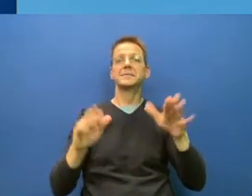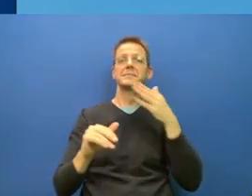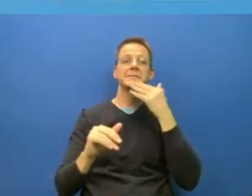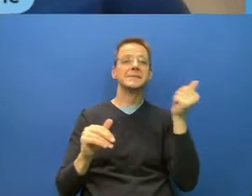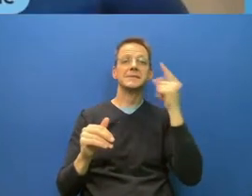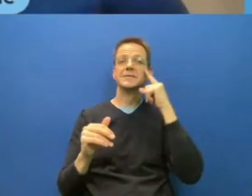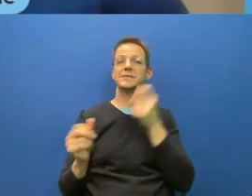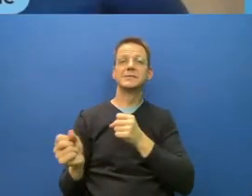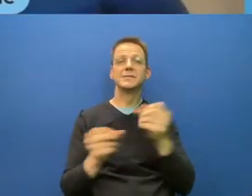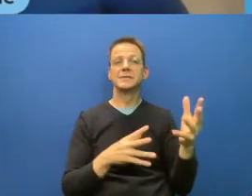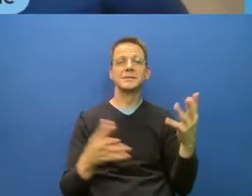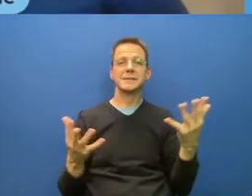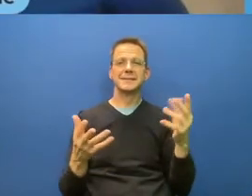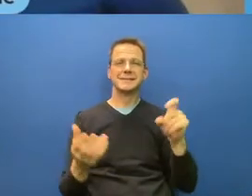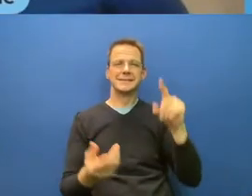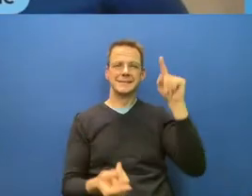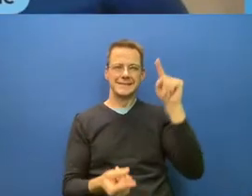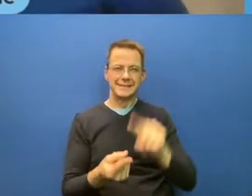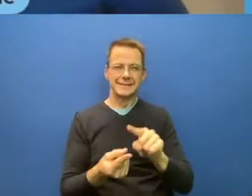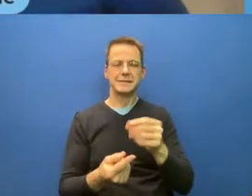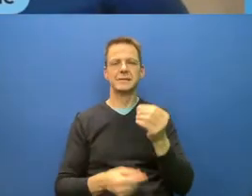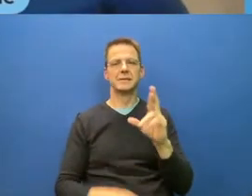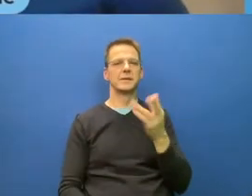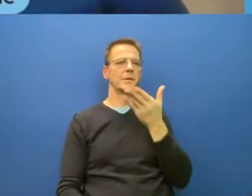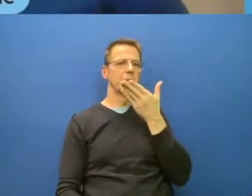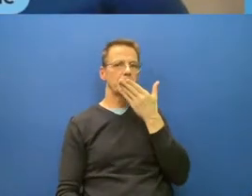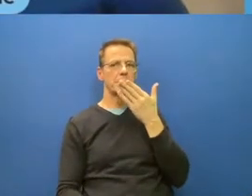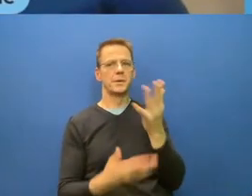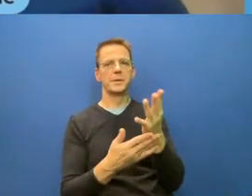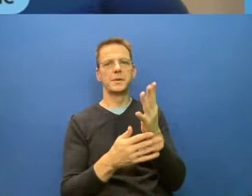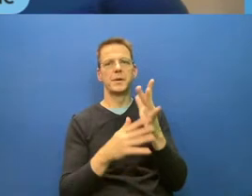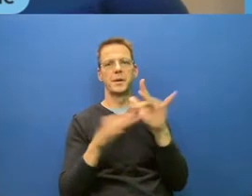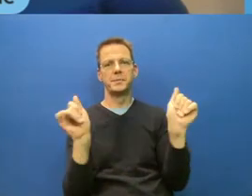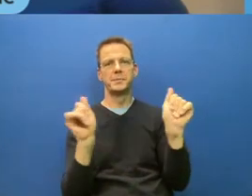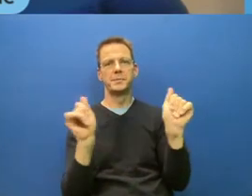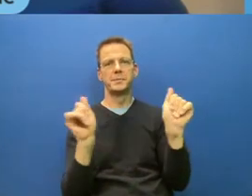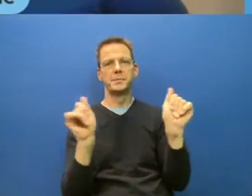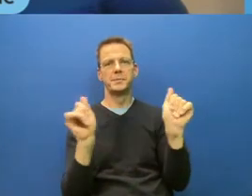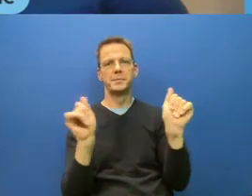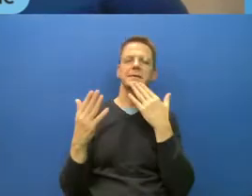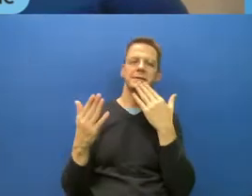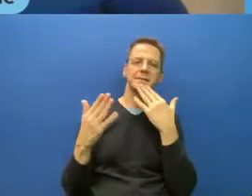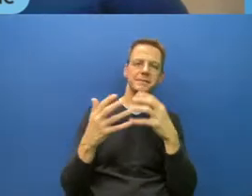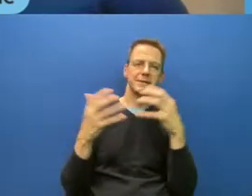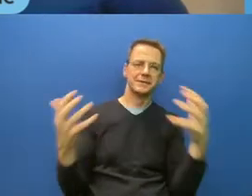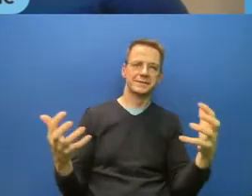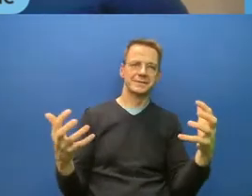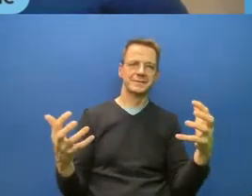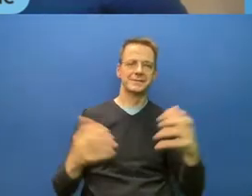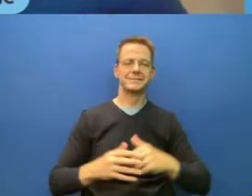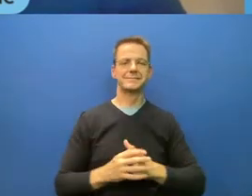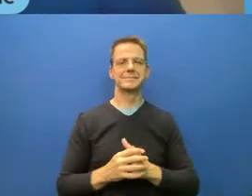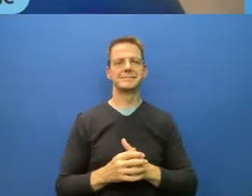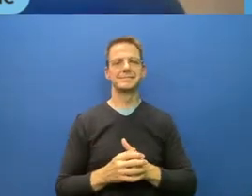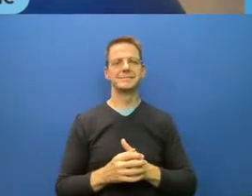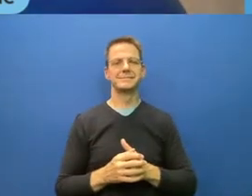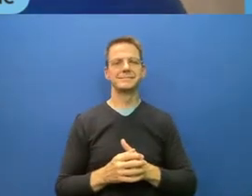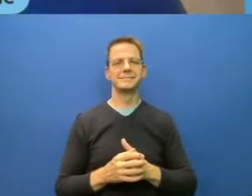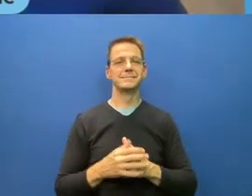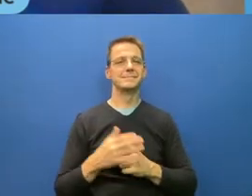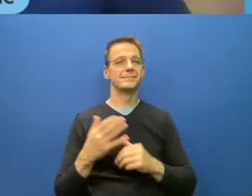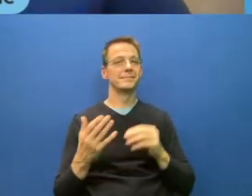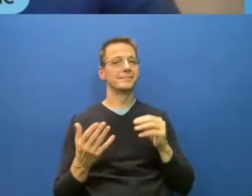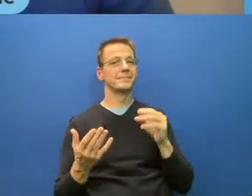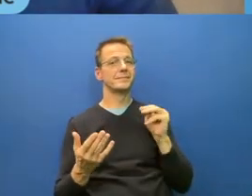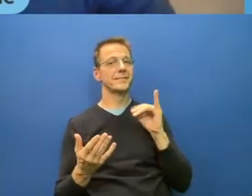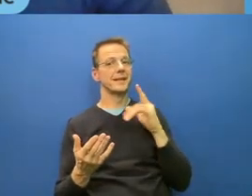Thank you so much, Dr. Prasada. I would now like to bring up all of our panelists for some introductions and brief statements, and then